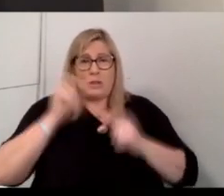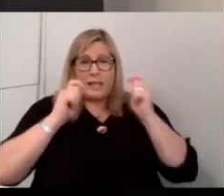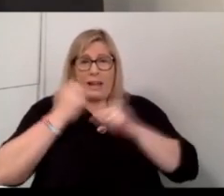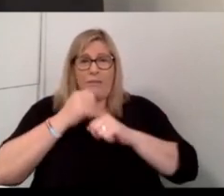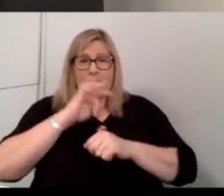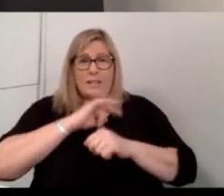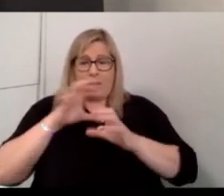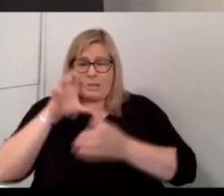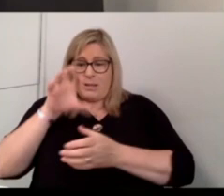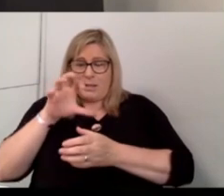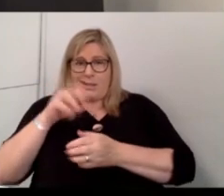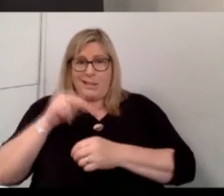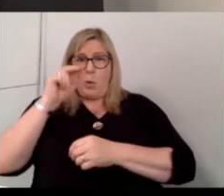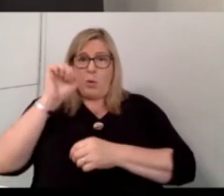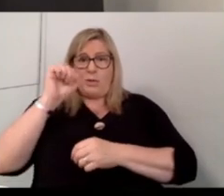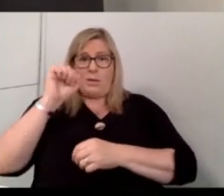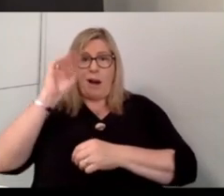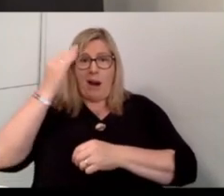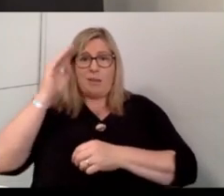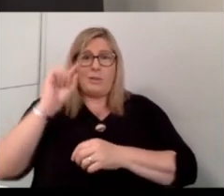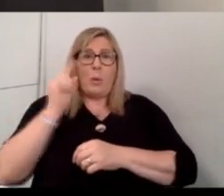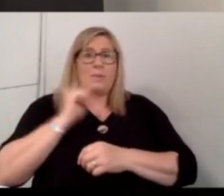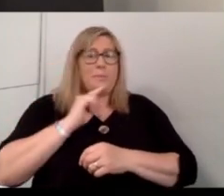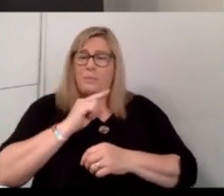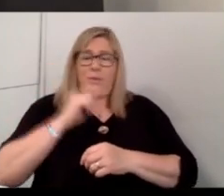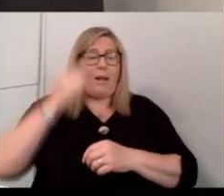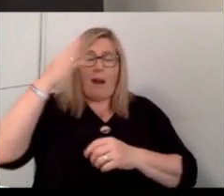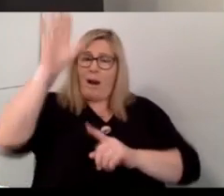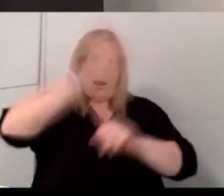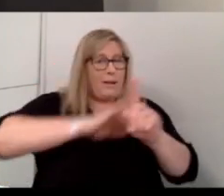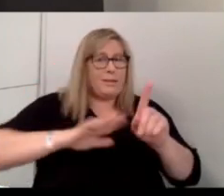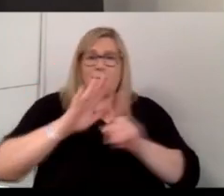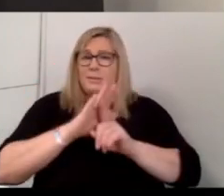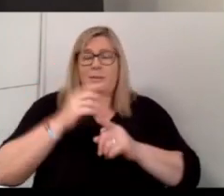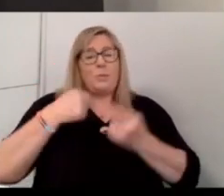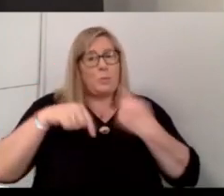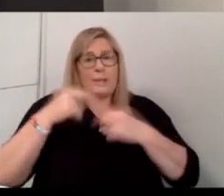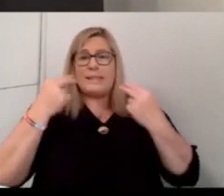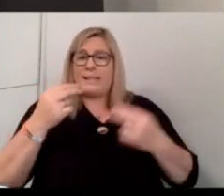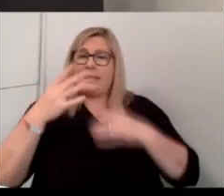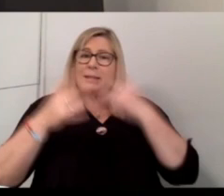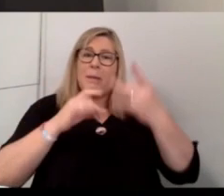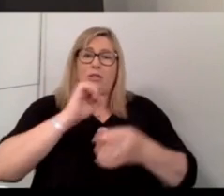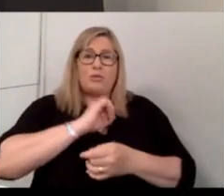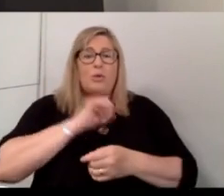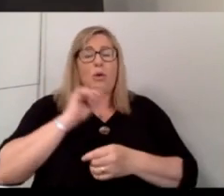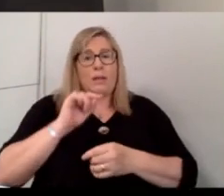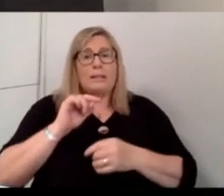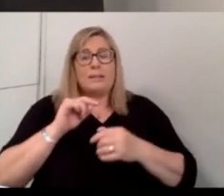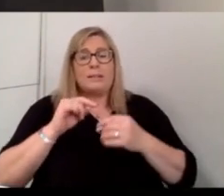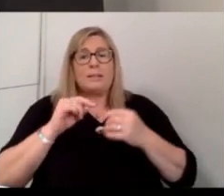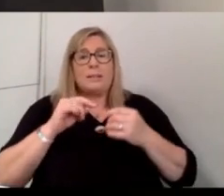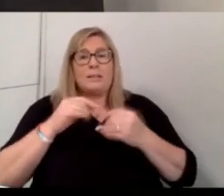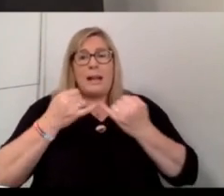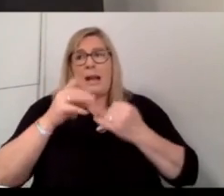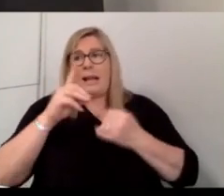a Northern Ireland company. We're a, we're an Irish company on the island of Ireland, and we need to make sure, and it's something that Deepa said, there's definitely a,